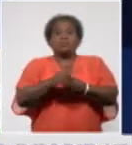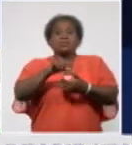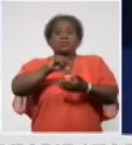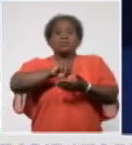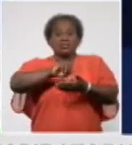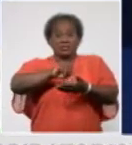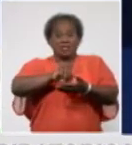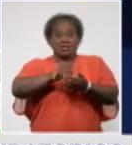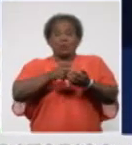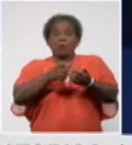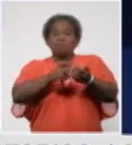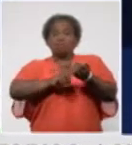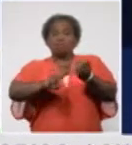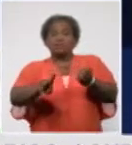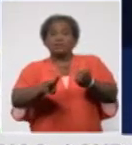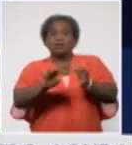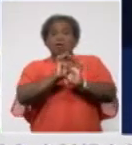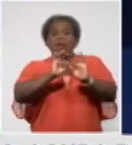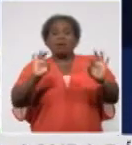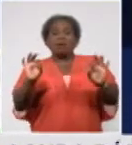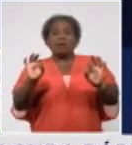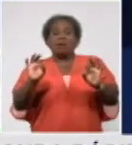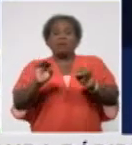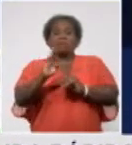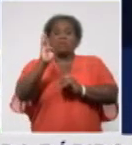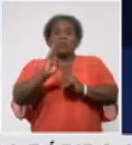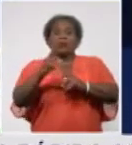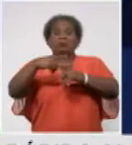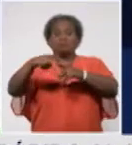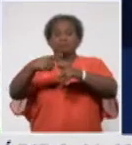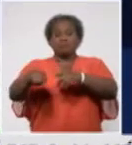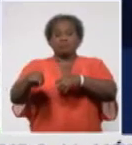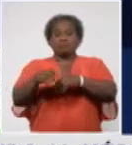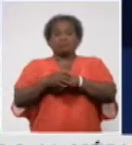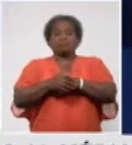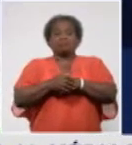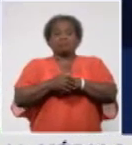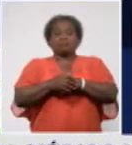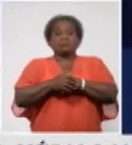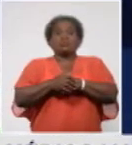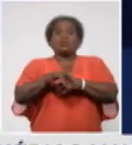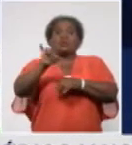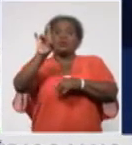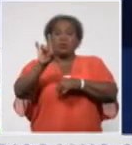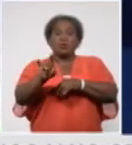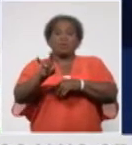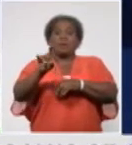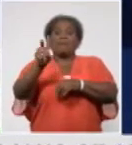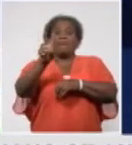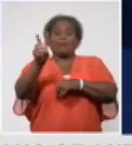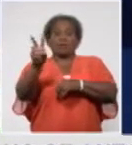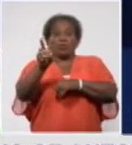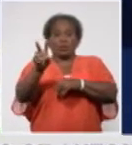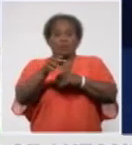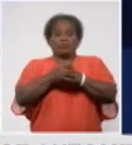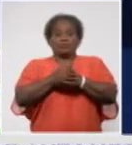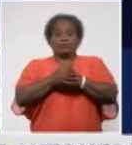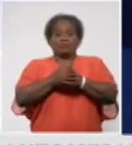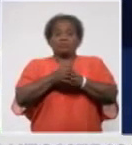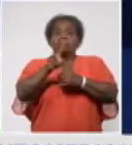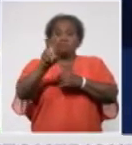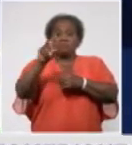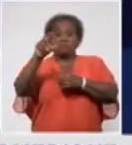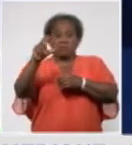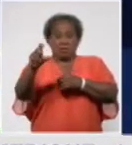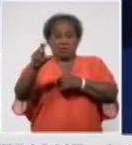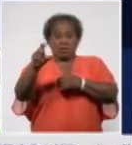Microbiology Centre, 833 in Villa Claras, 284